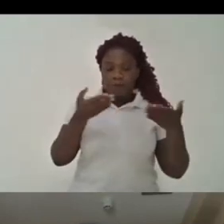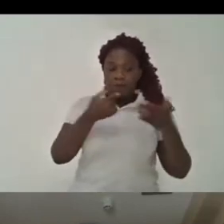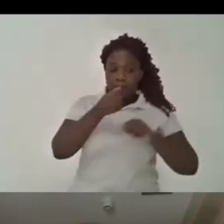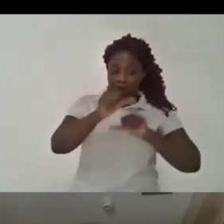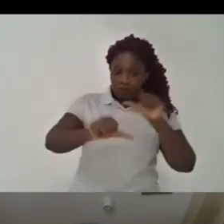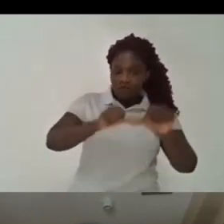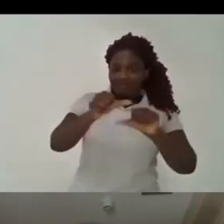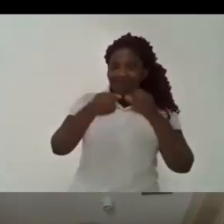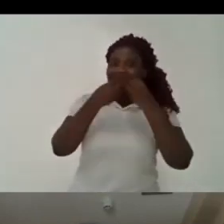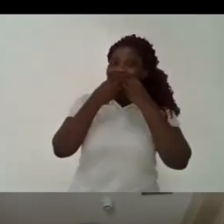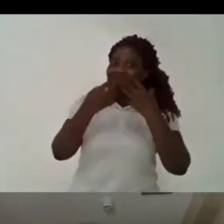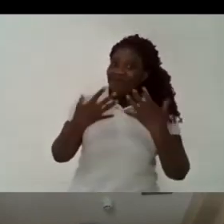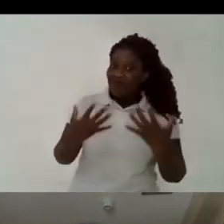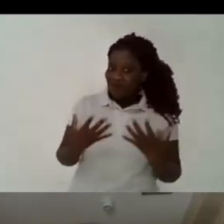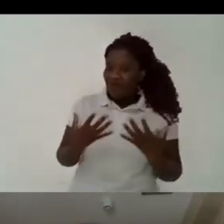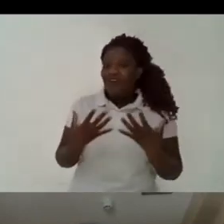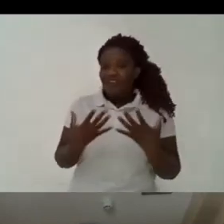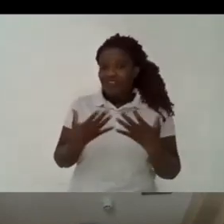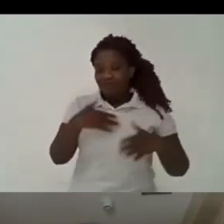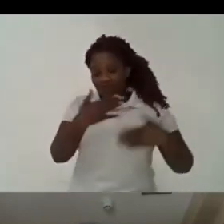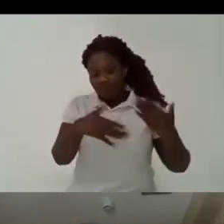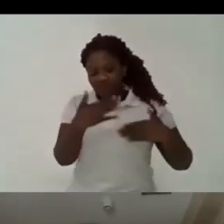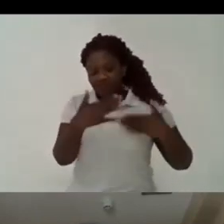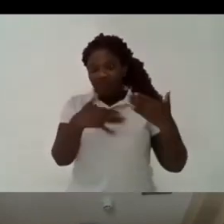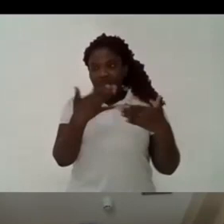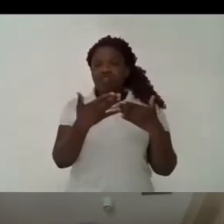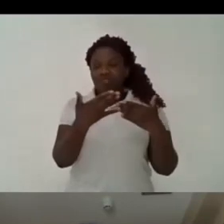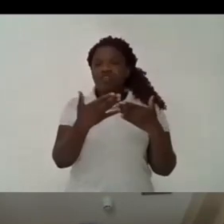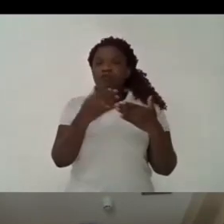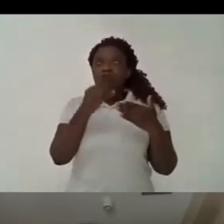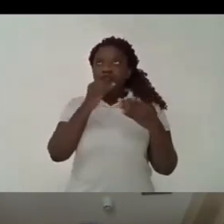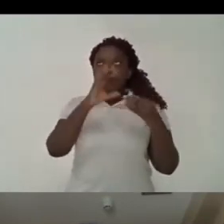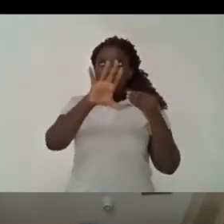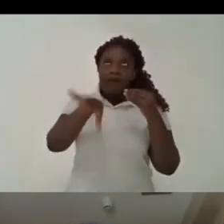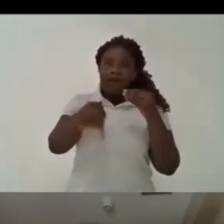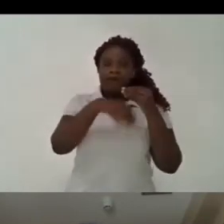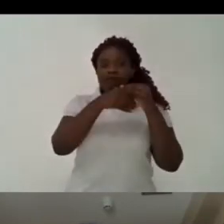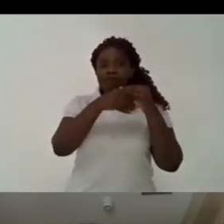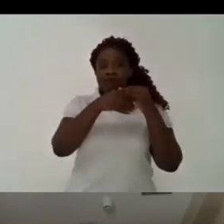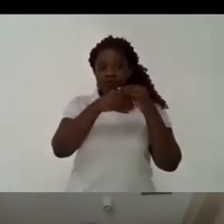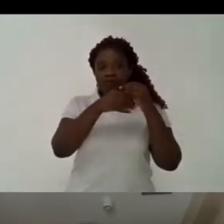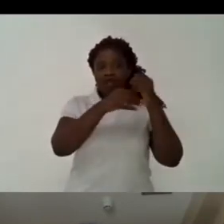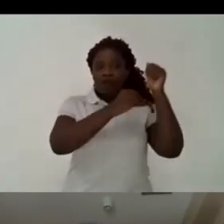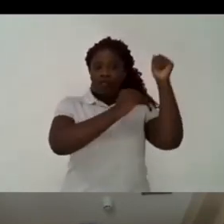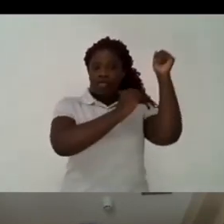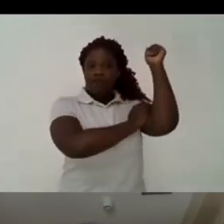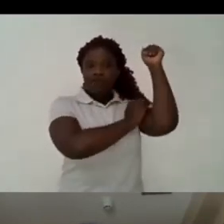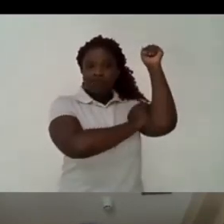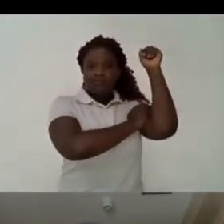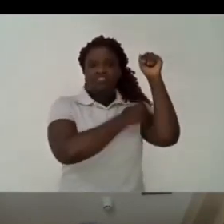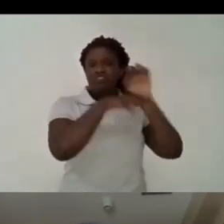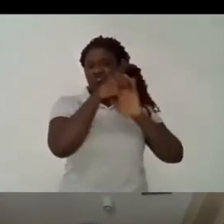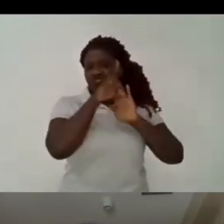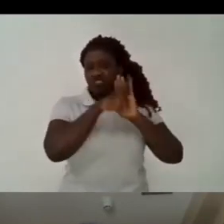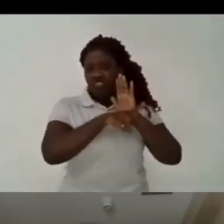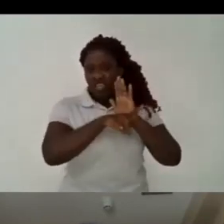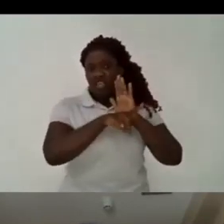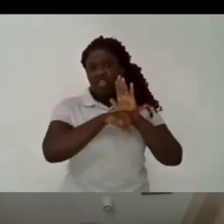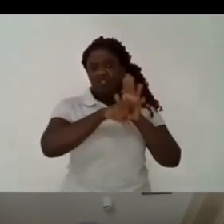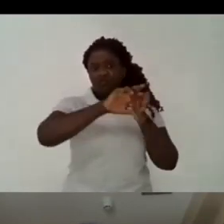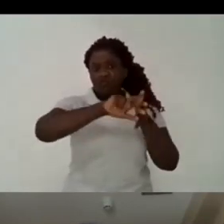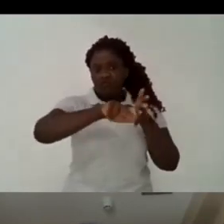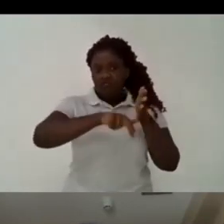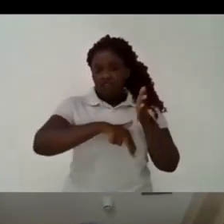i would say that uh on one hand we have had uh some positive changes in